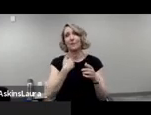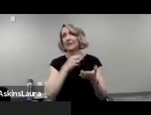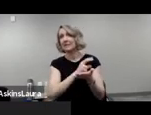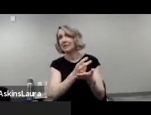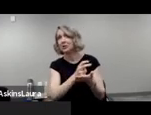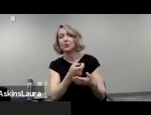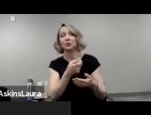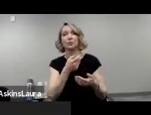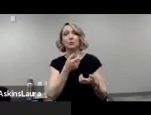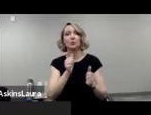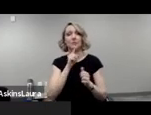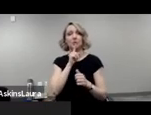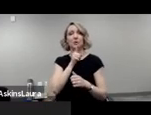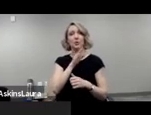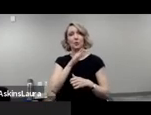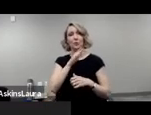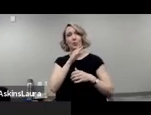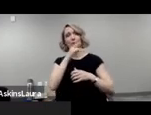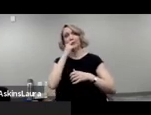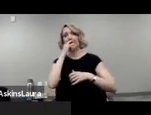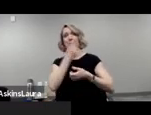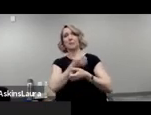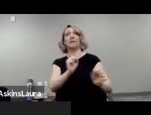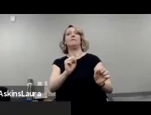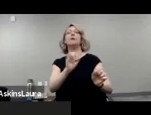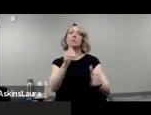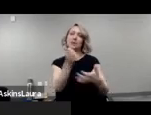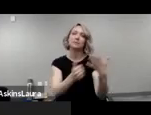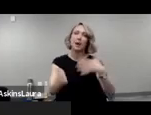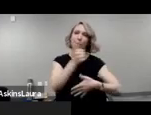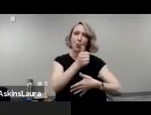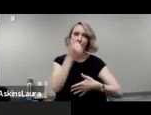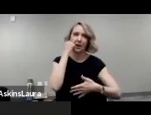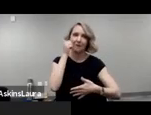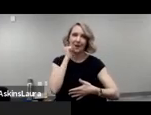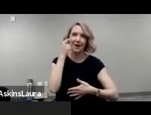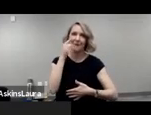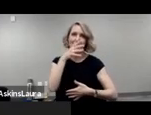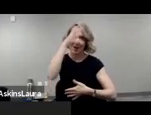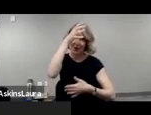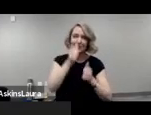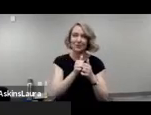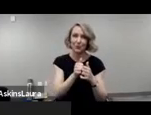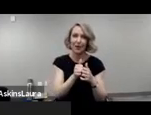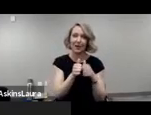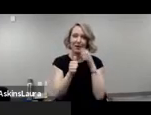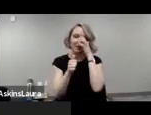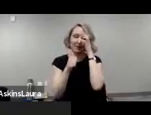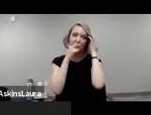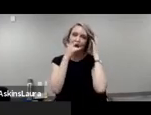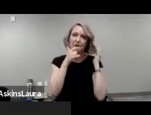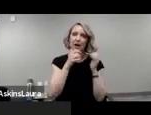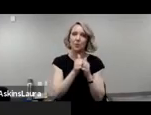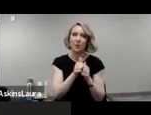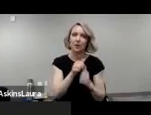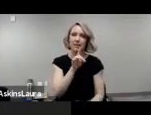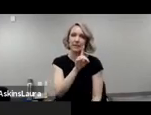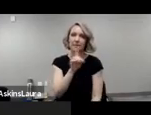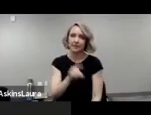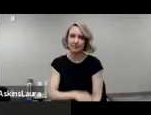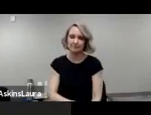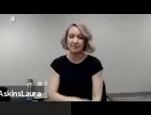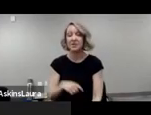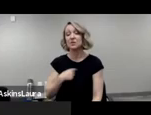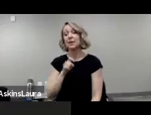are their priorities for every day that they live. And so we have to make it easy and we have to